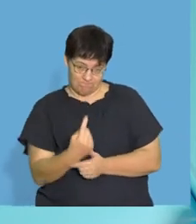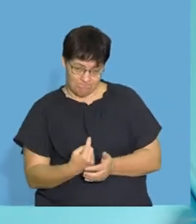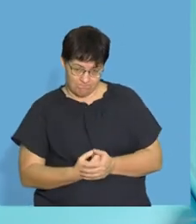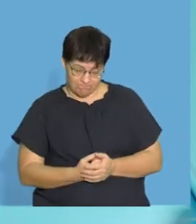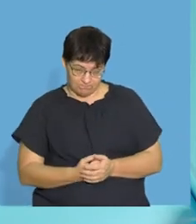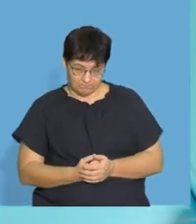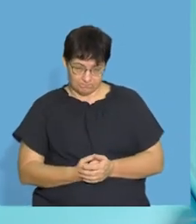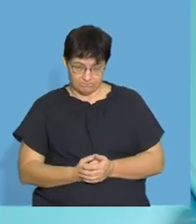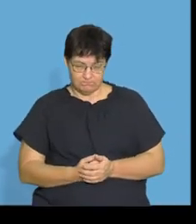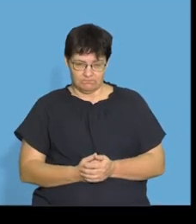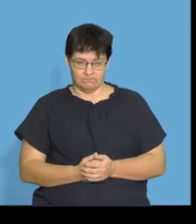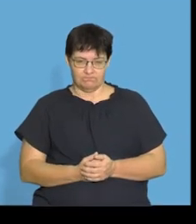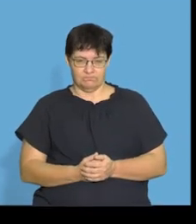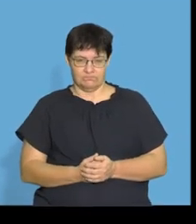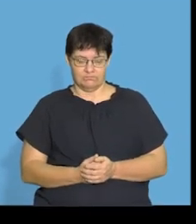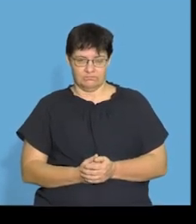terms properly.